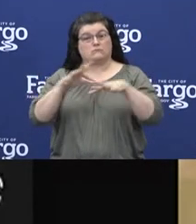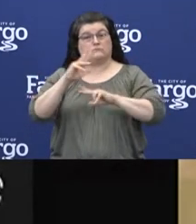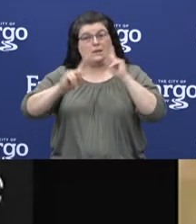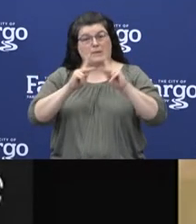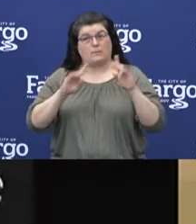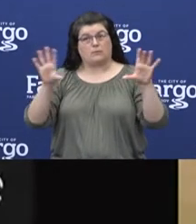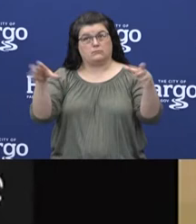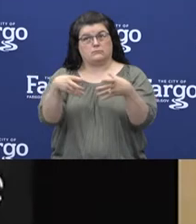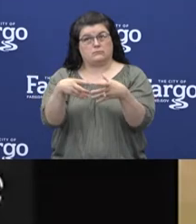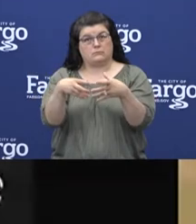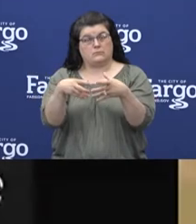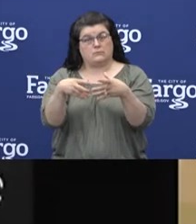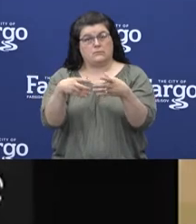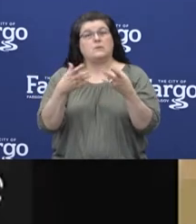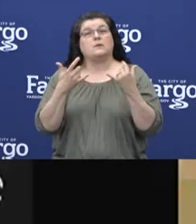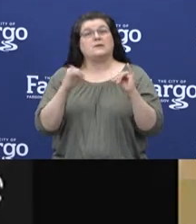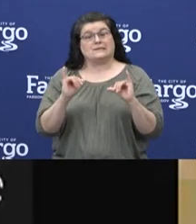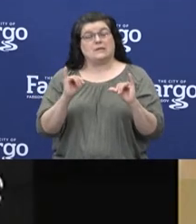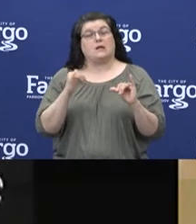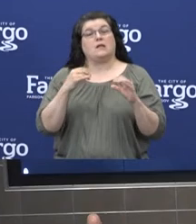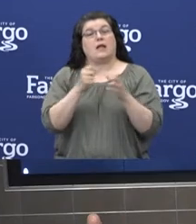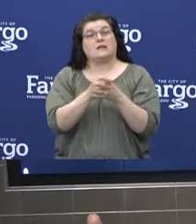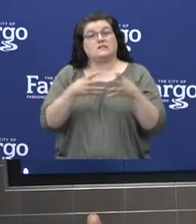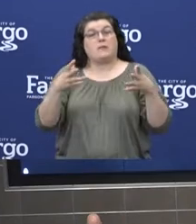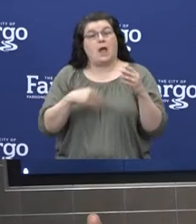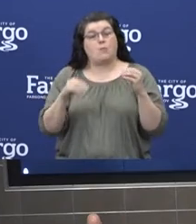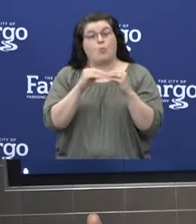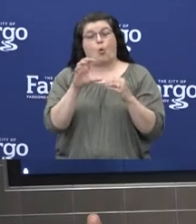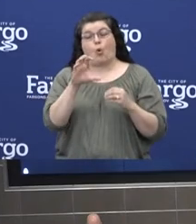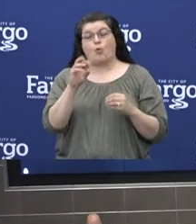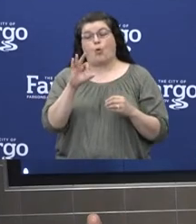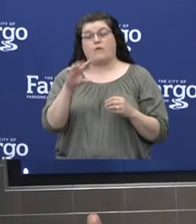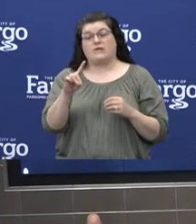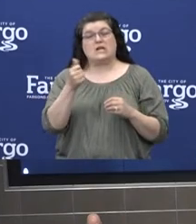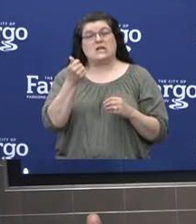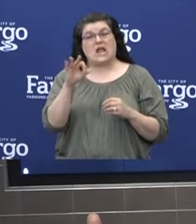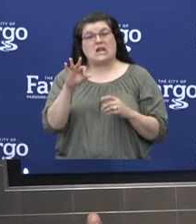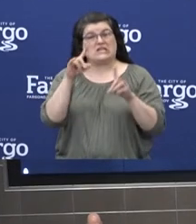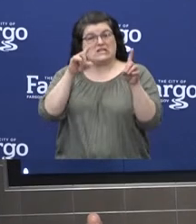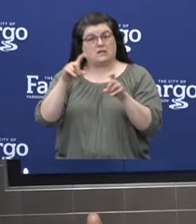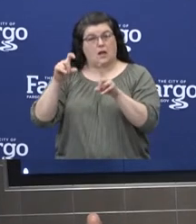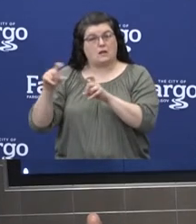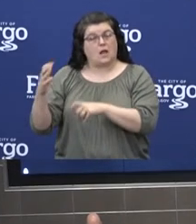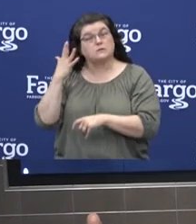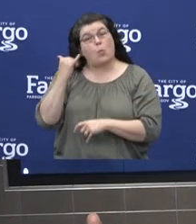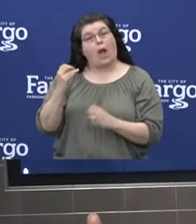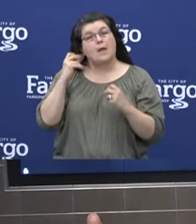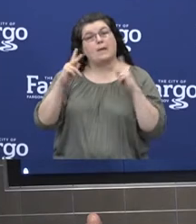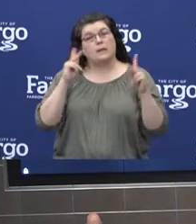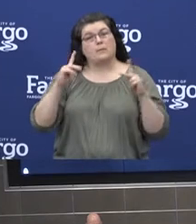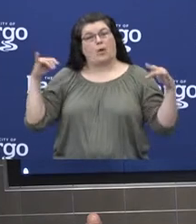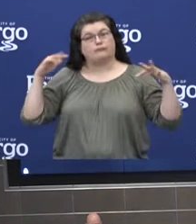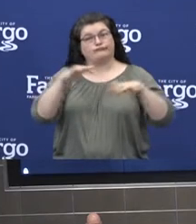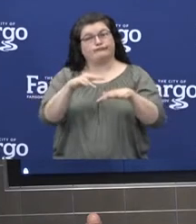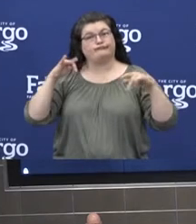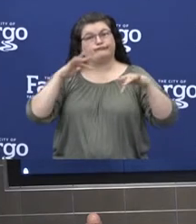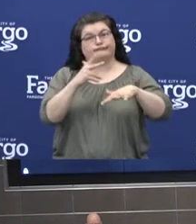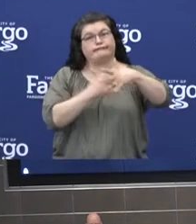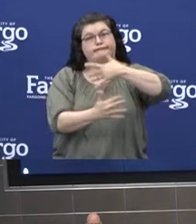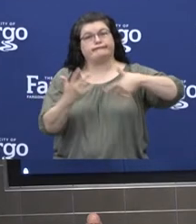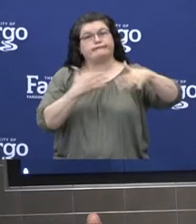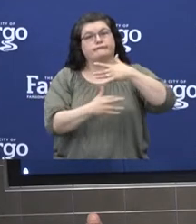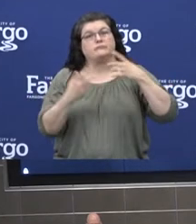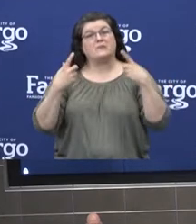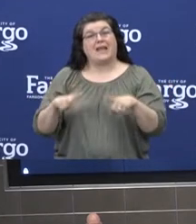expanded COVID-19 testing due to our recent mass events, the civil unrest, and the response to the civil unrest